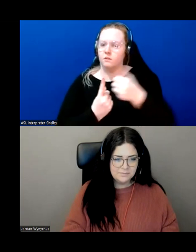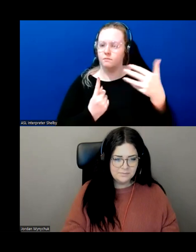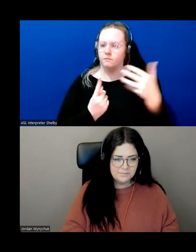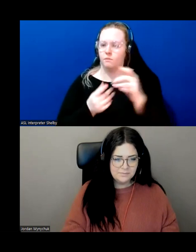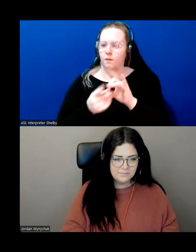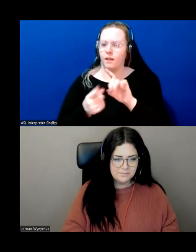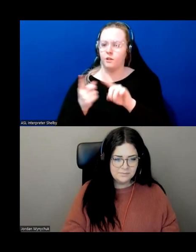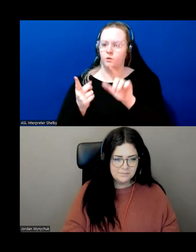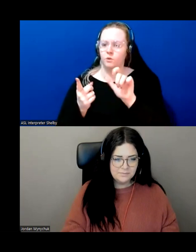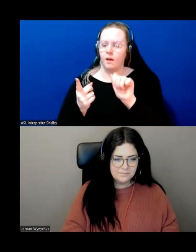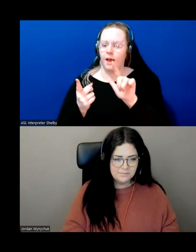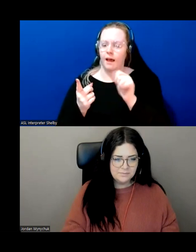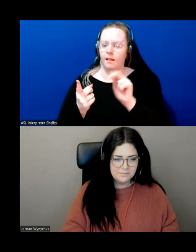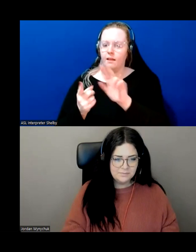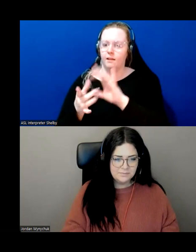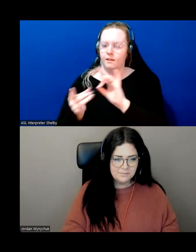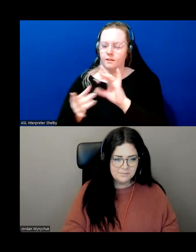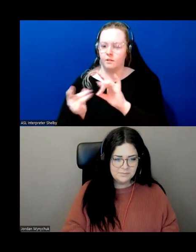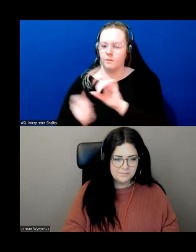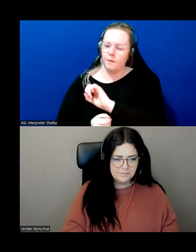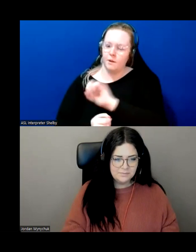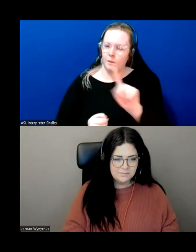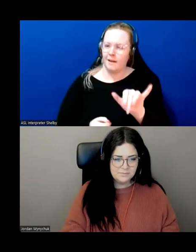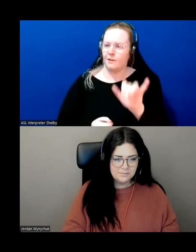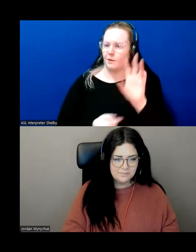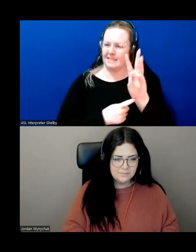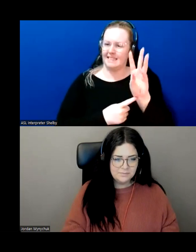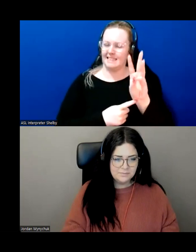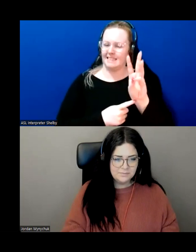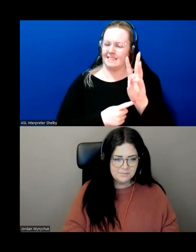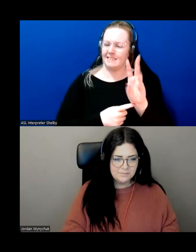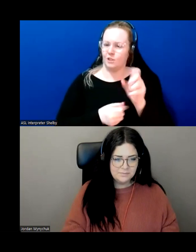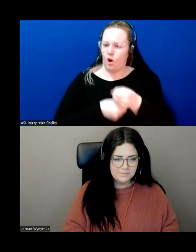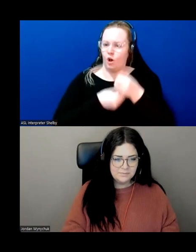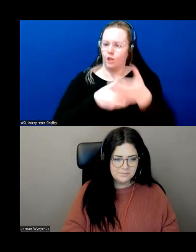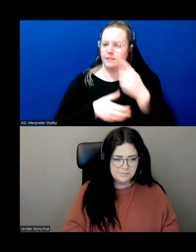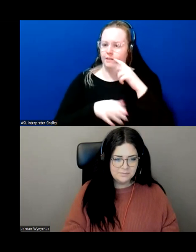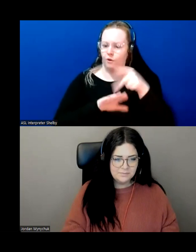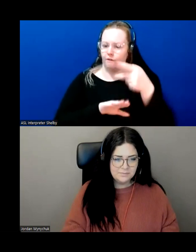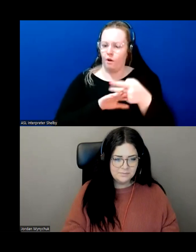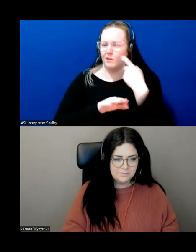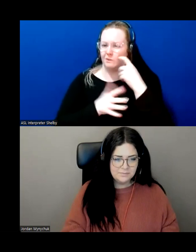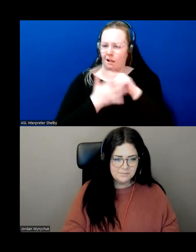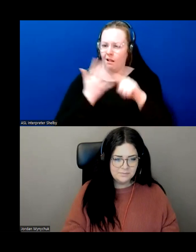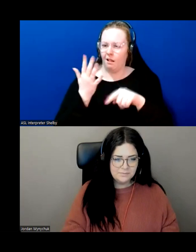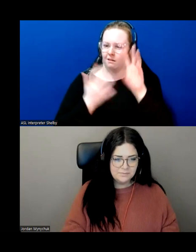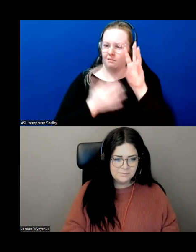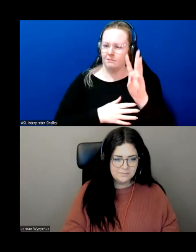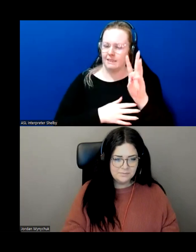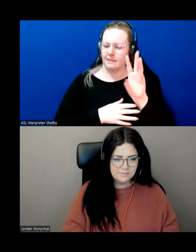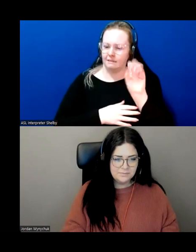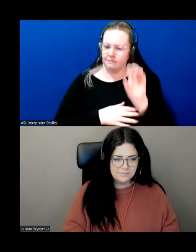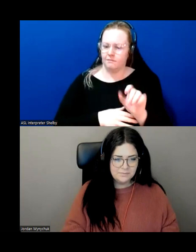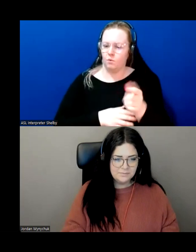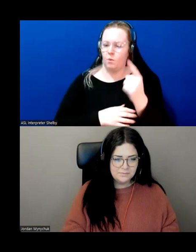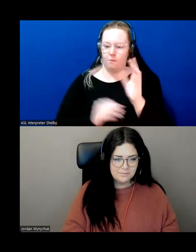and i mean i want to go back to the six i want to go back to the six reasons that cause falls and just talk about mobility